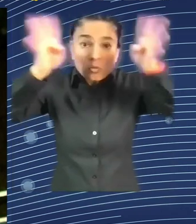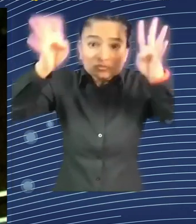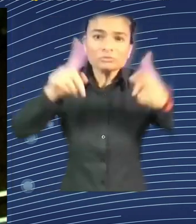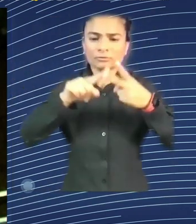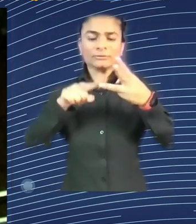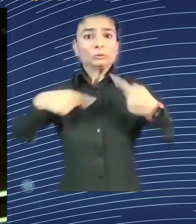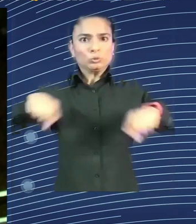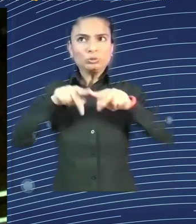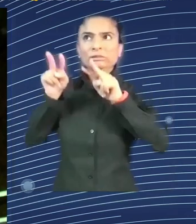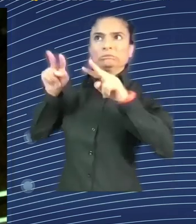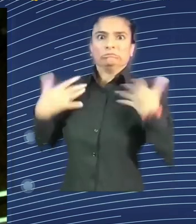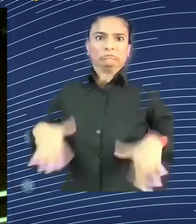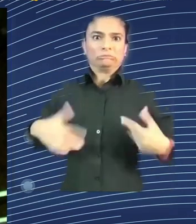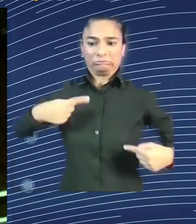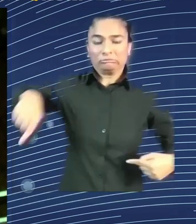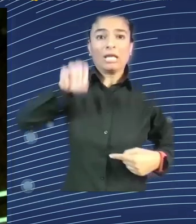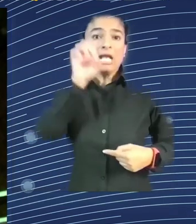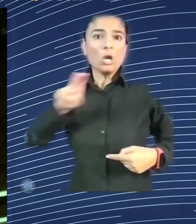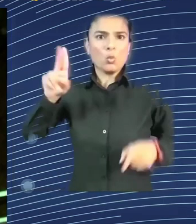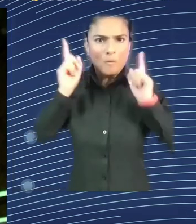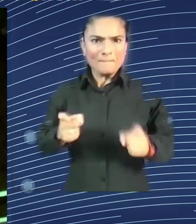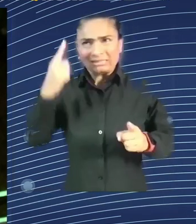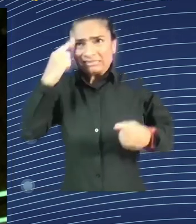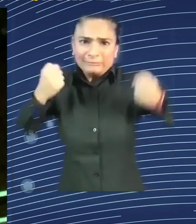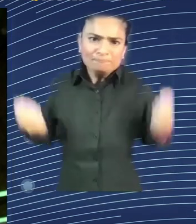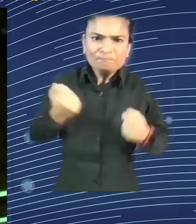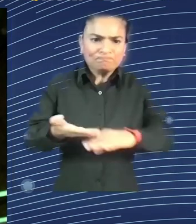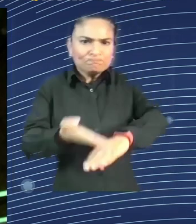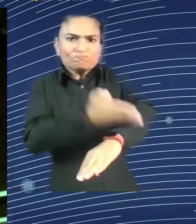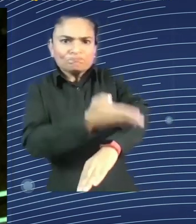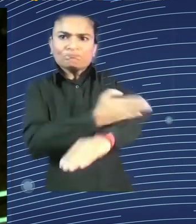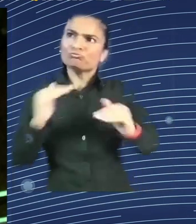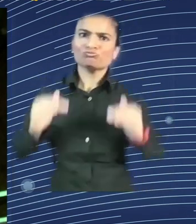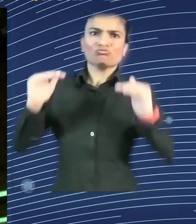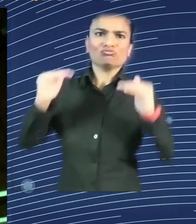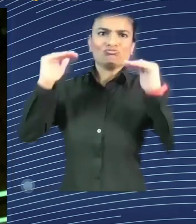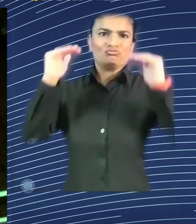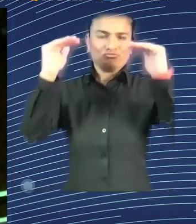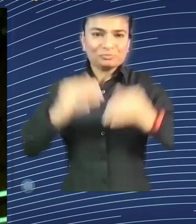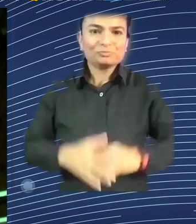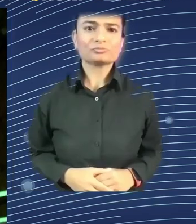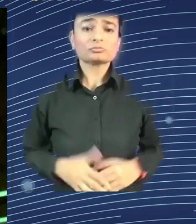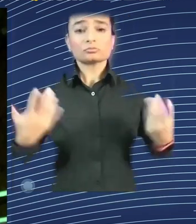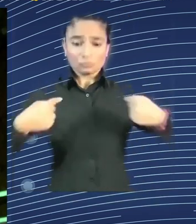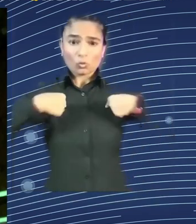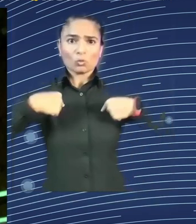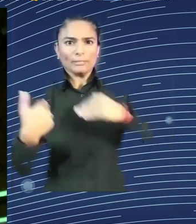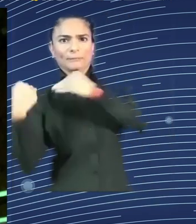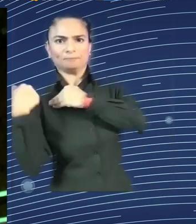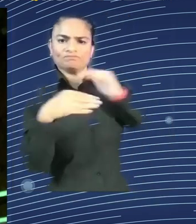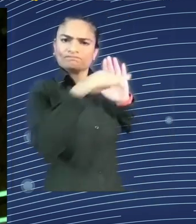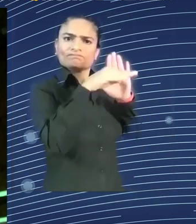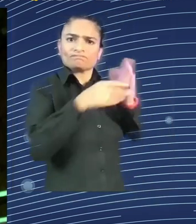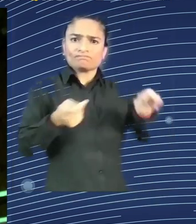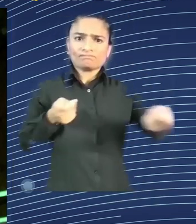No, we are regulating on the basis of technological development. And this is the technological development, not always